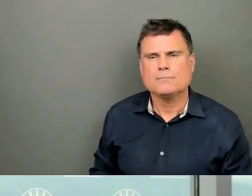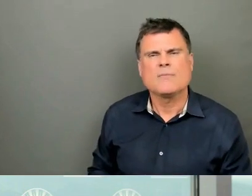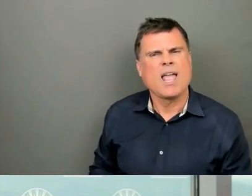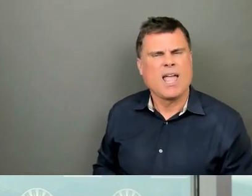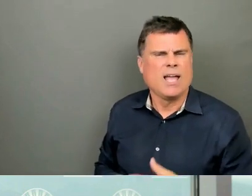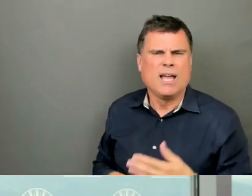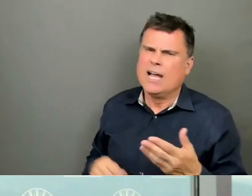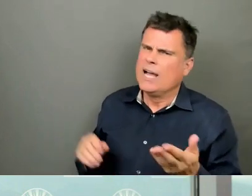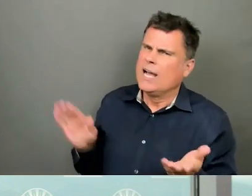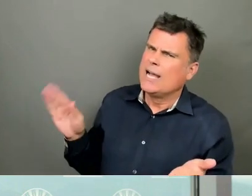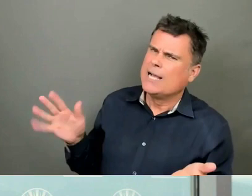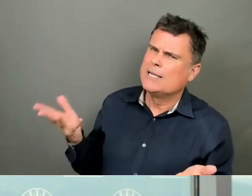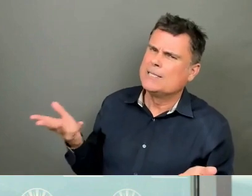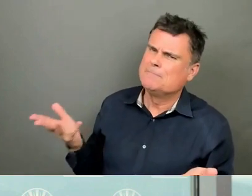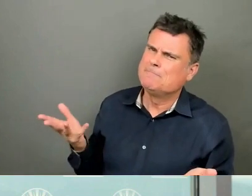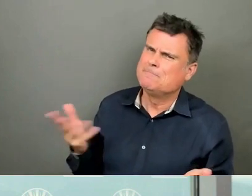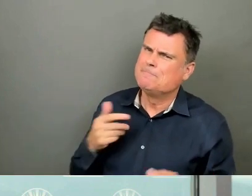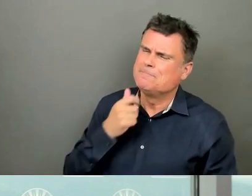Sure.